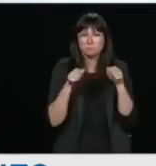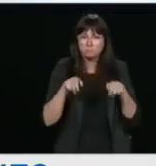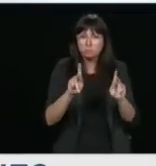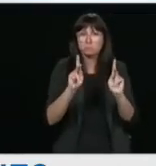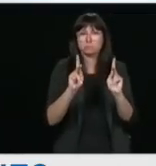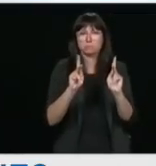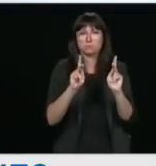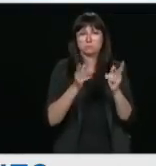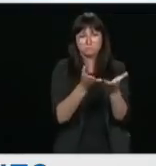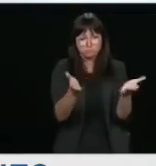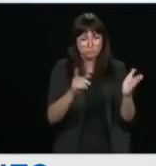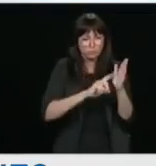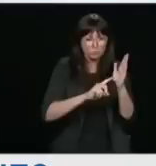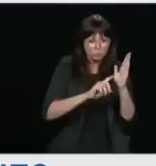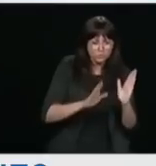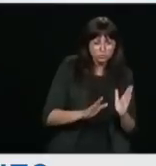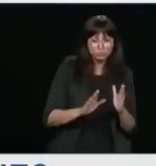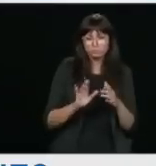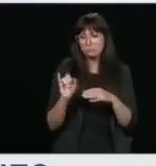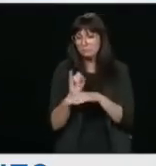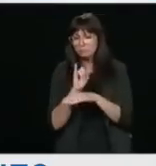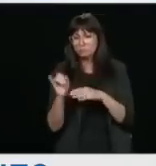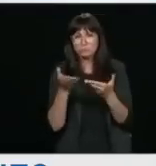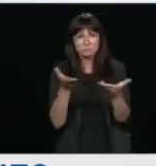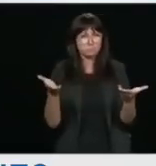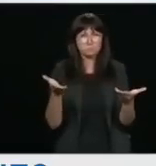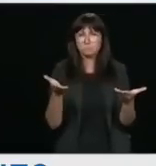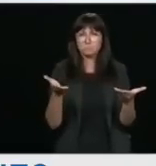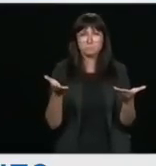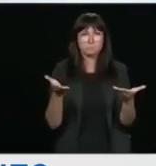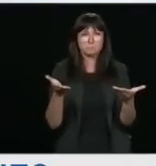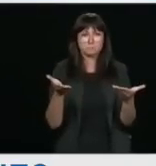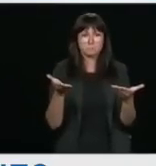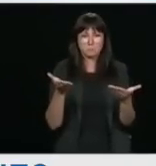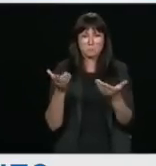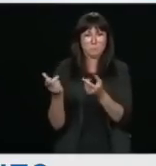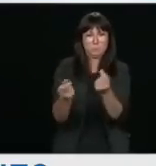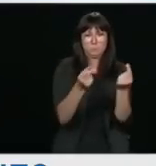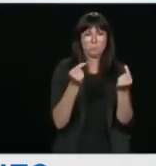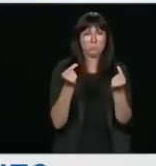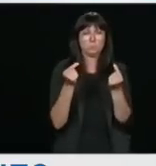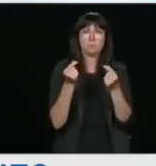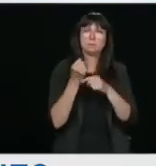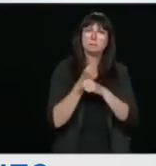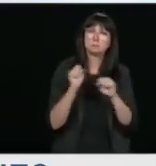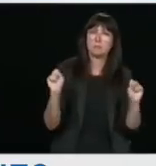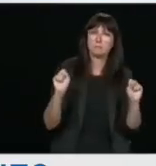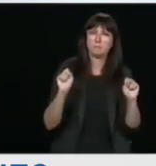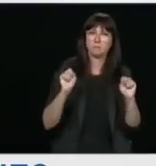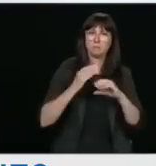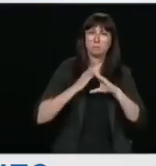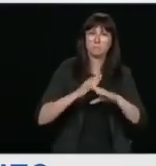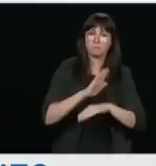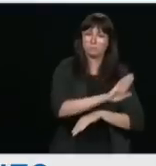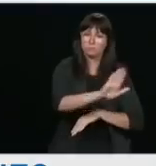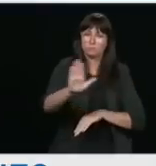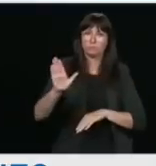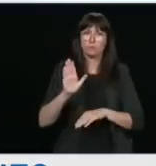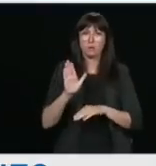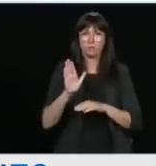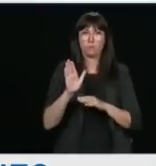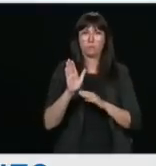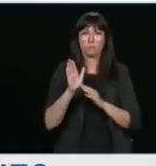industries to operate with security and to protect their interests, because their interests